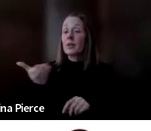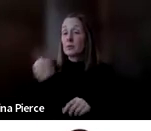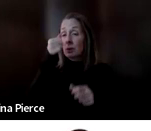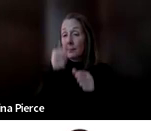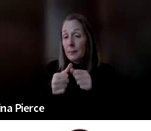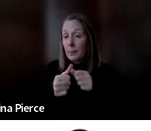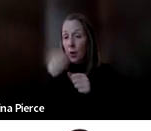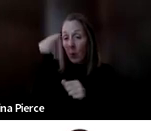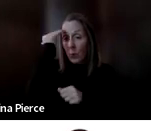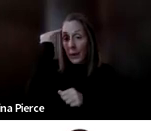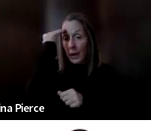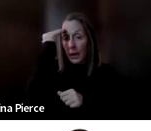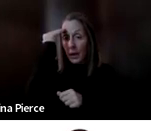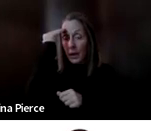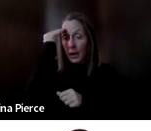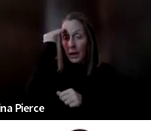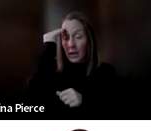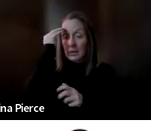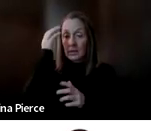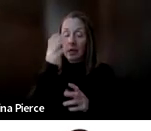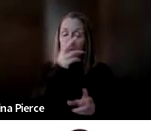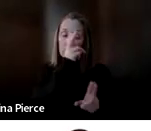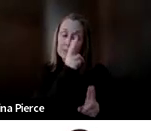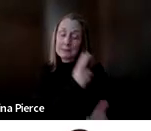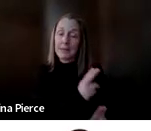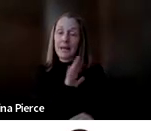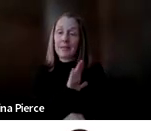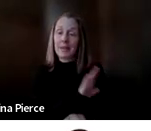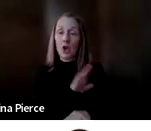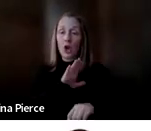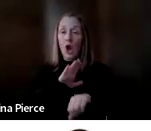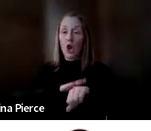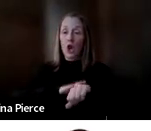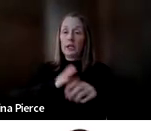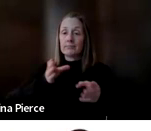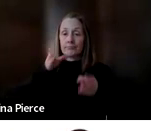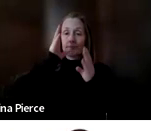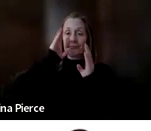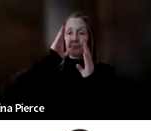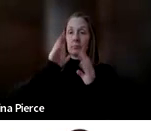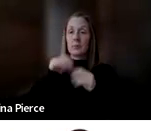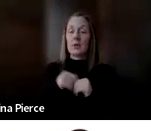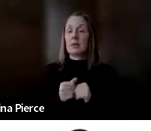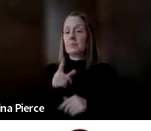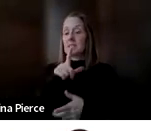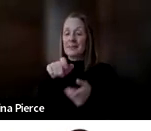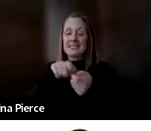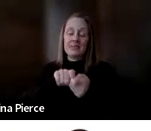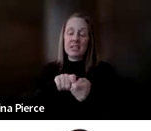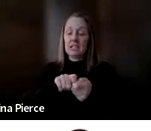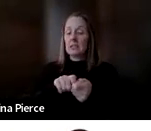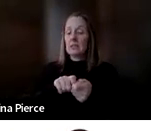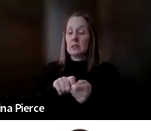to be aware of and honor their alerting method. Some people might use a gesture or tap on the table